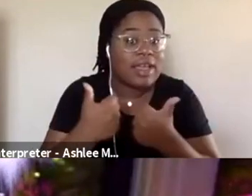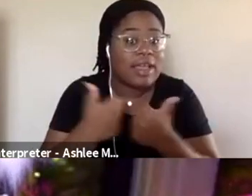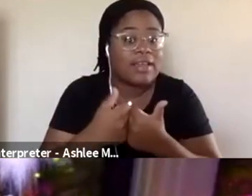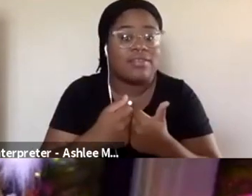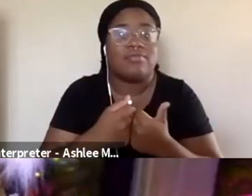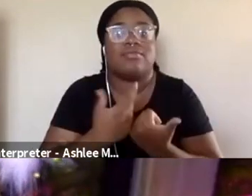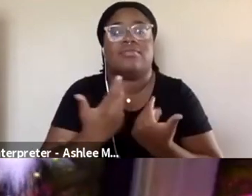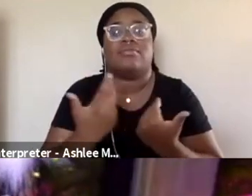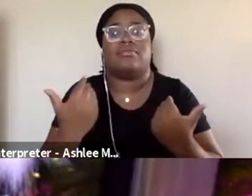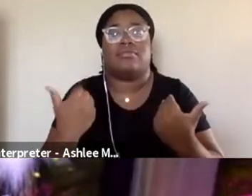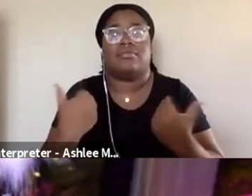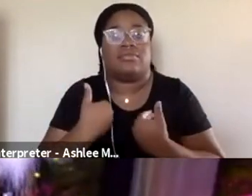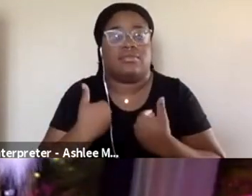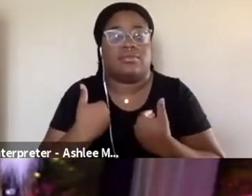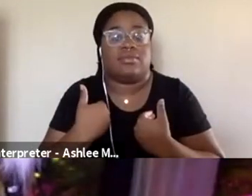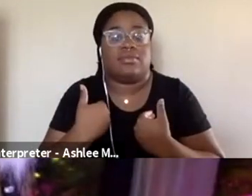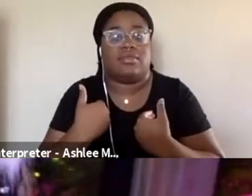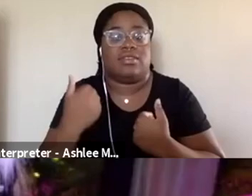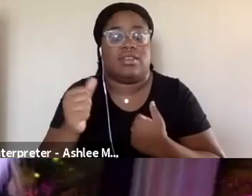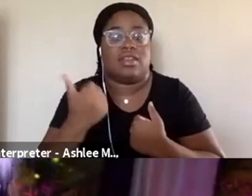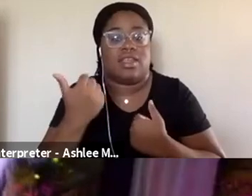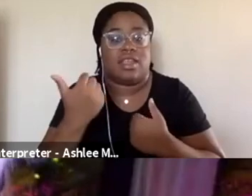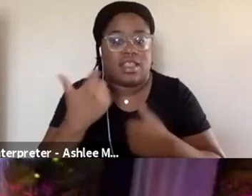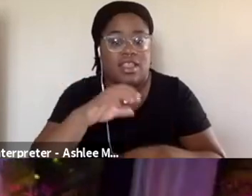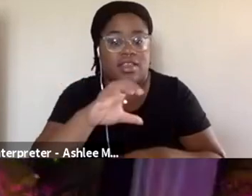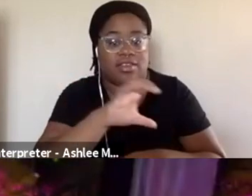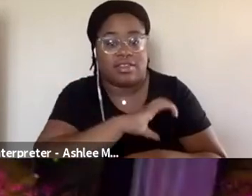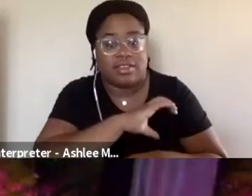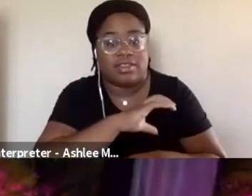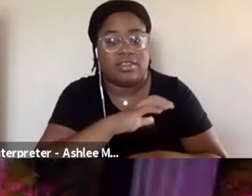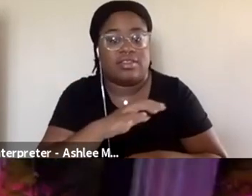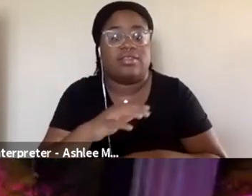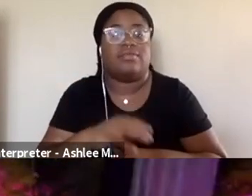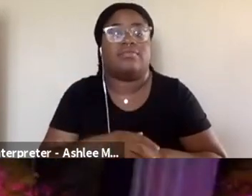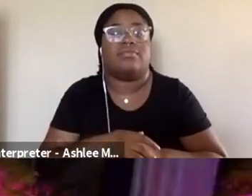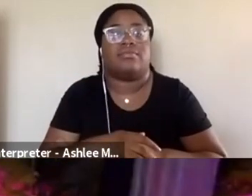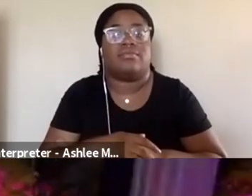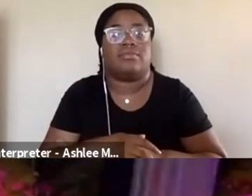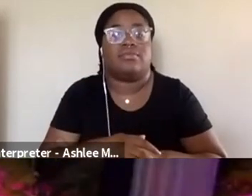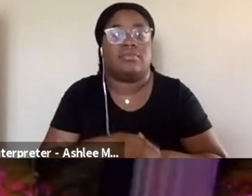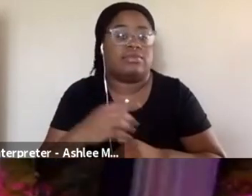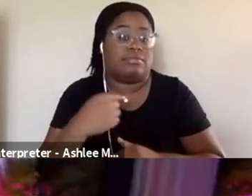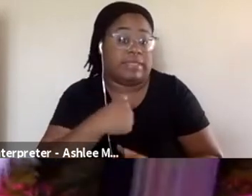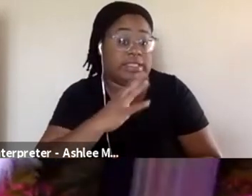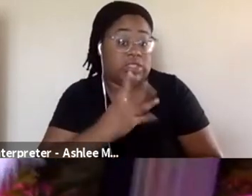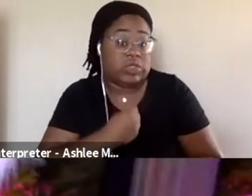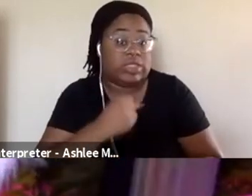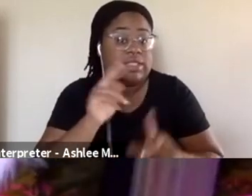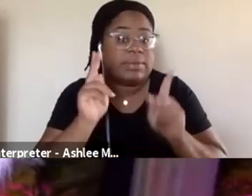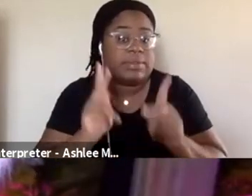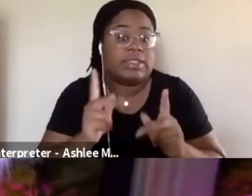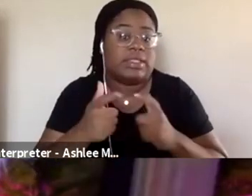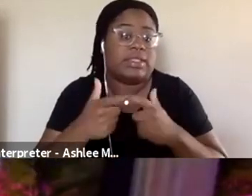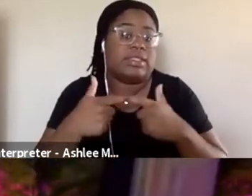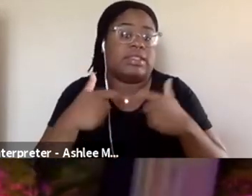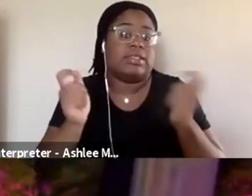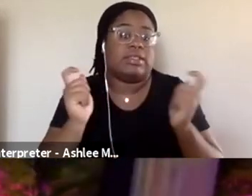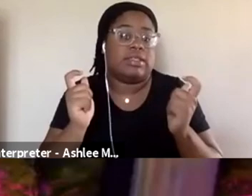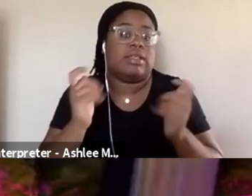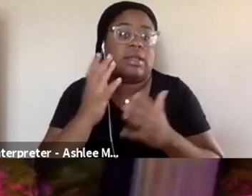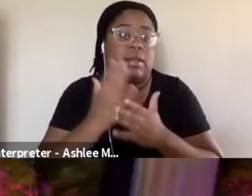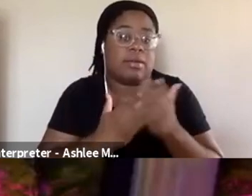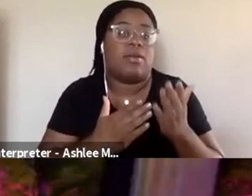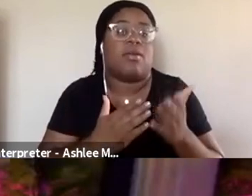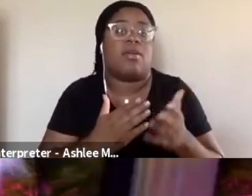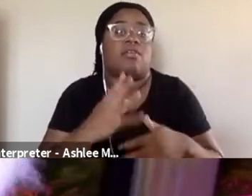another character or another possibility. As a trans person, a huge part of my childhood, my formative